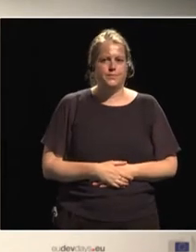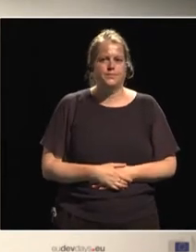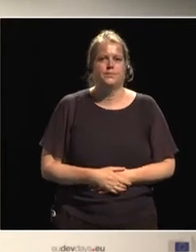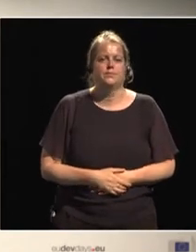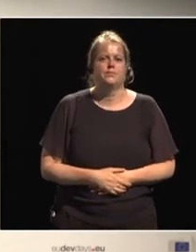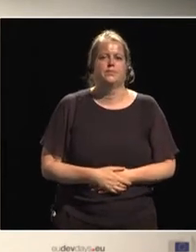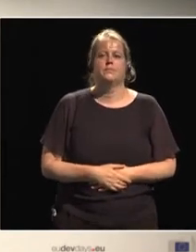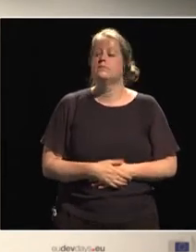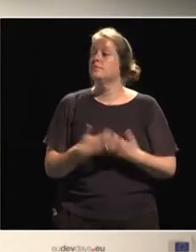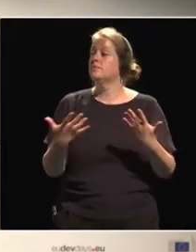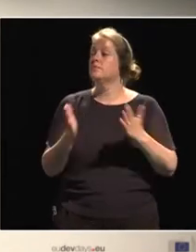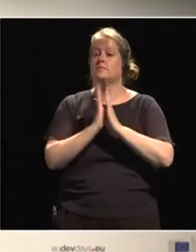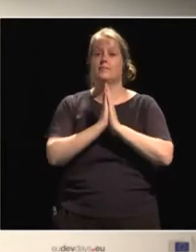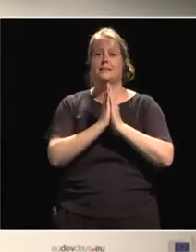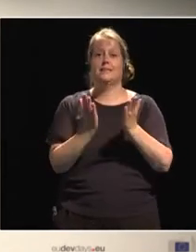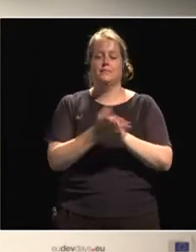Please.